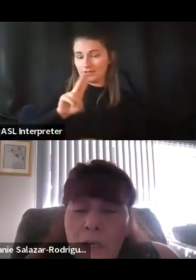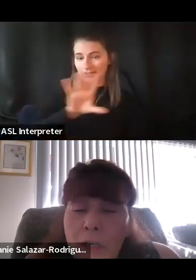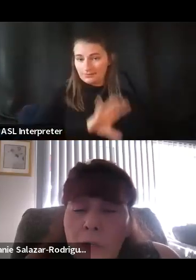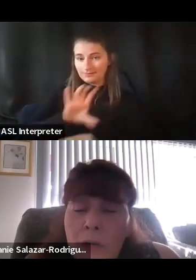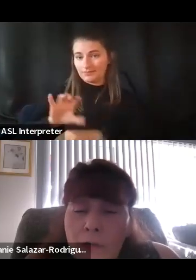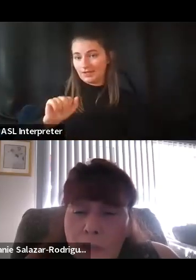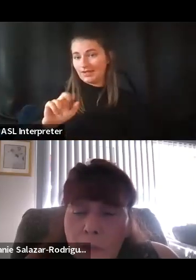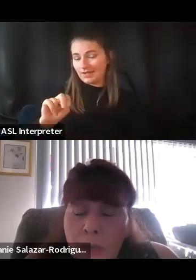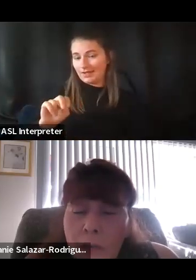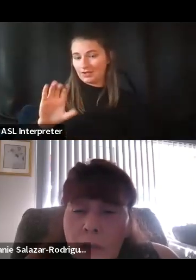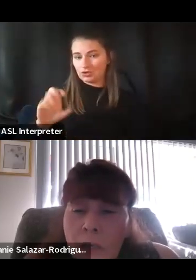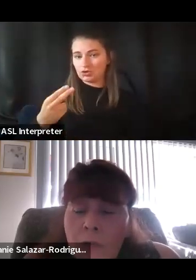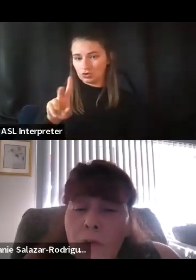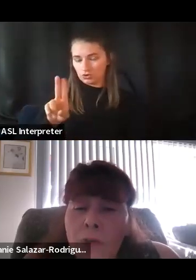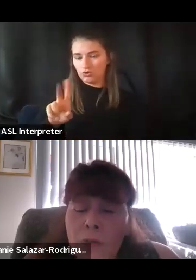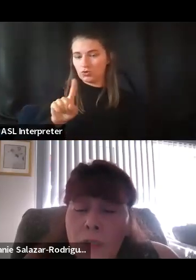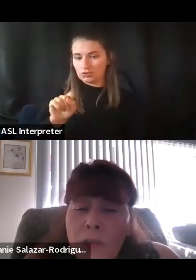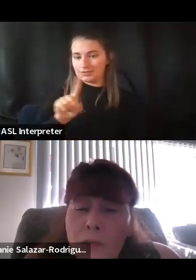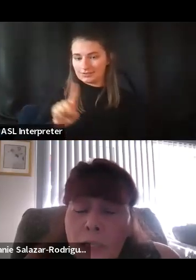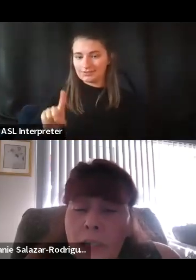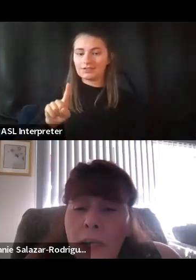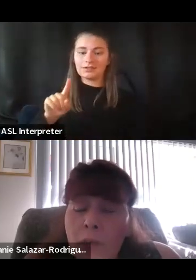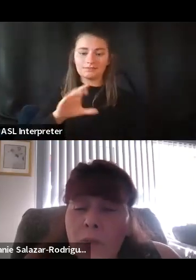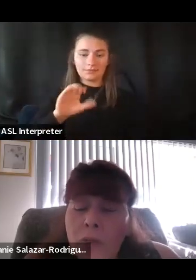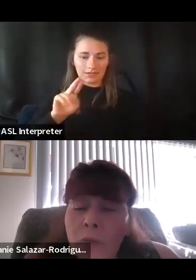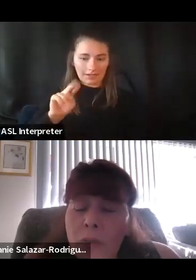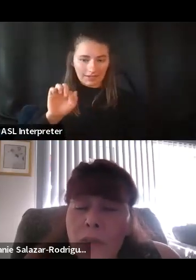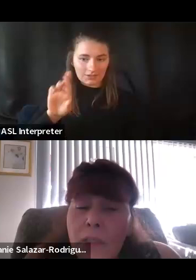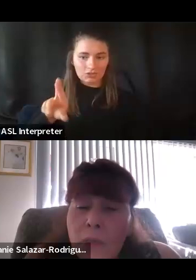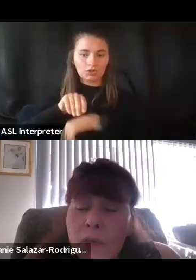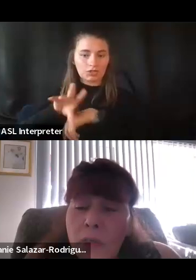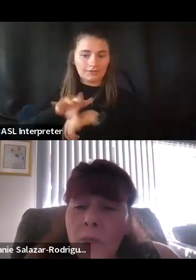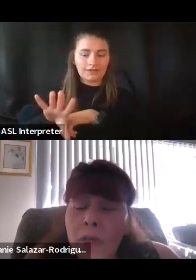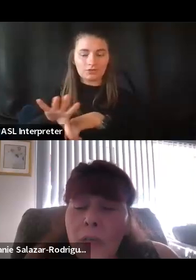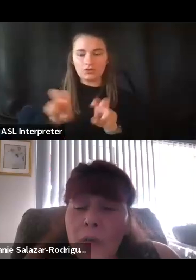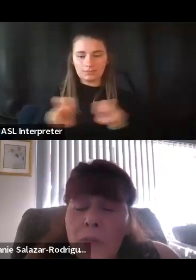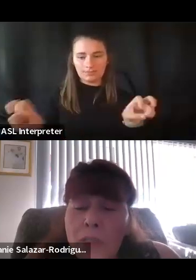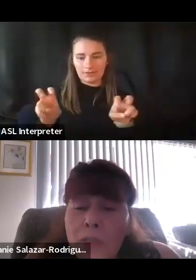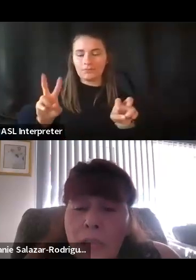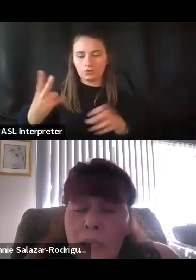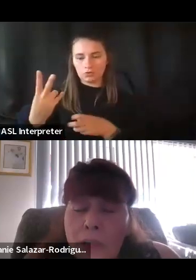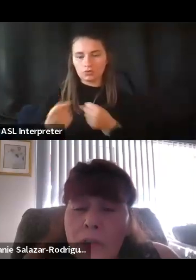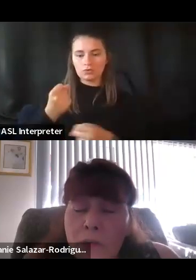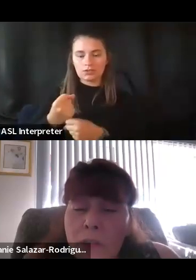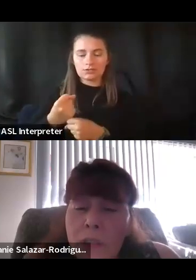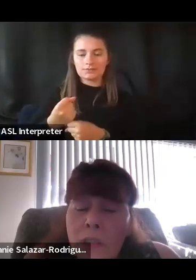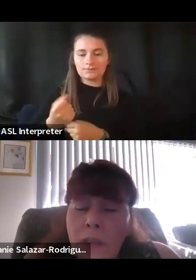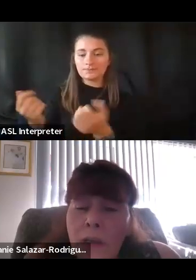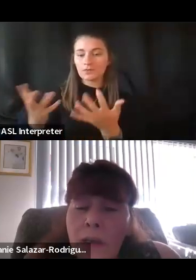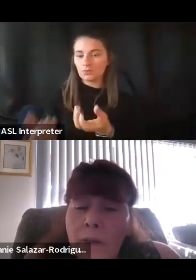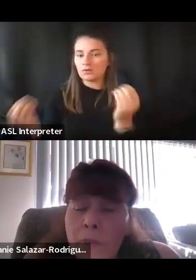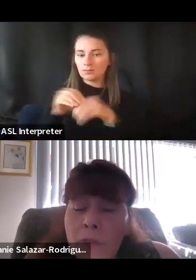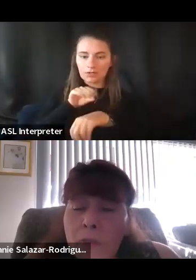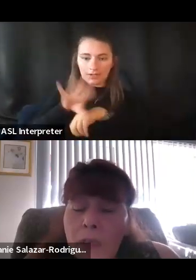Community Advisory Panel for two years. And that was really one of the things we were trying to bring was additional cancer services